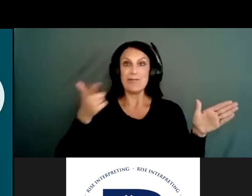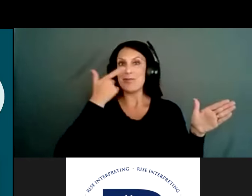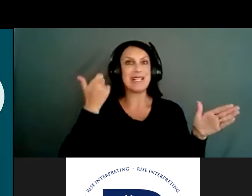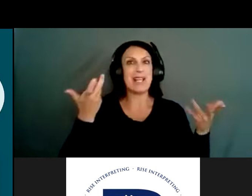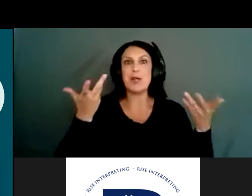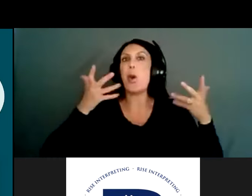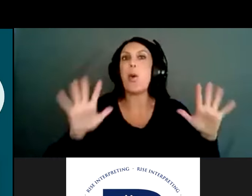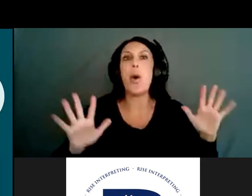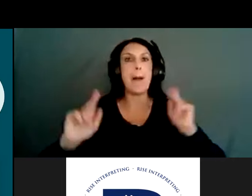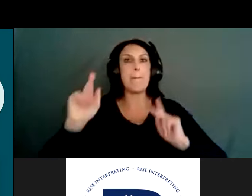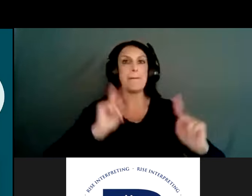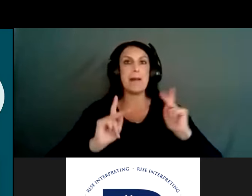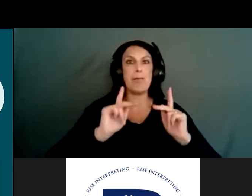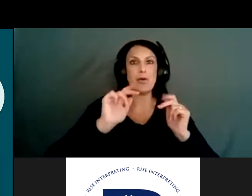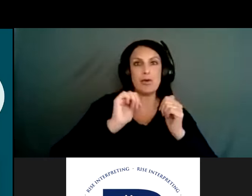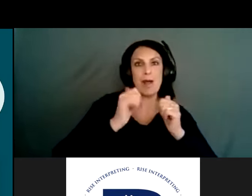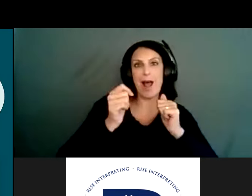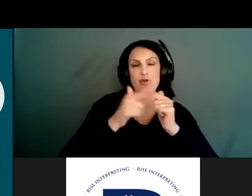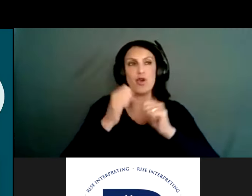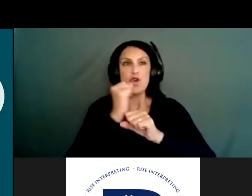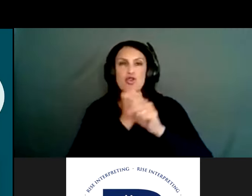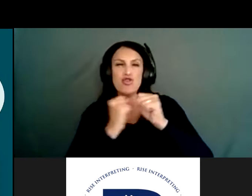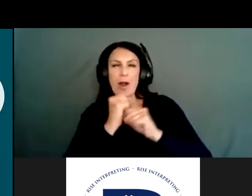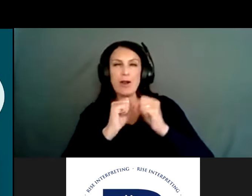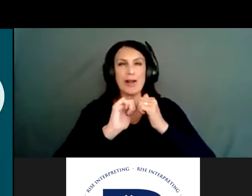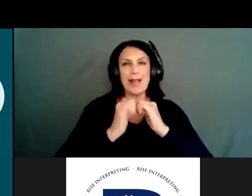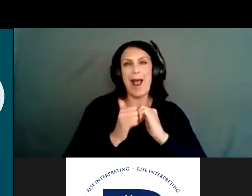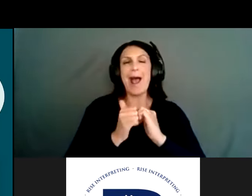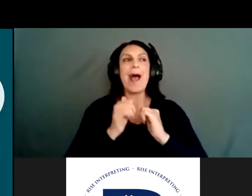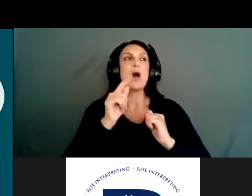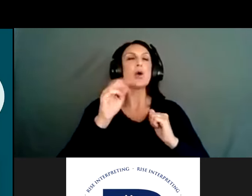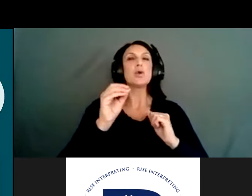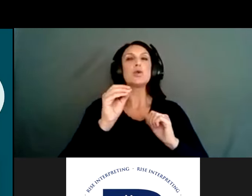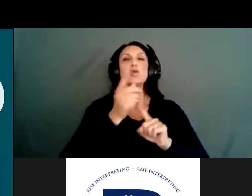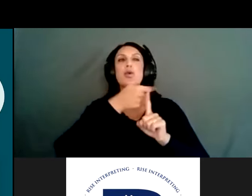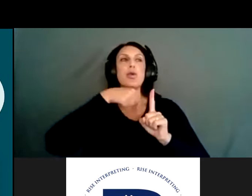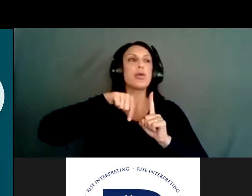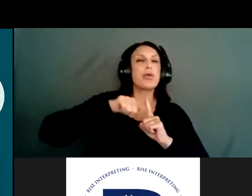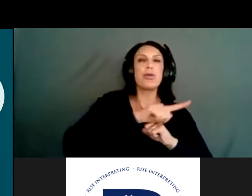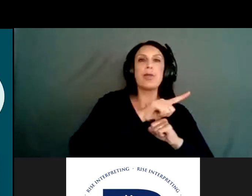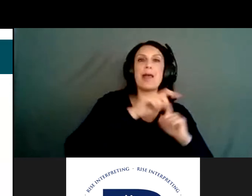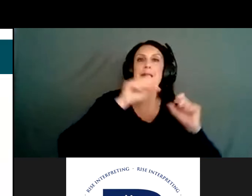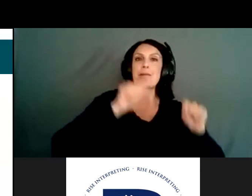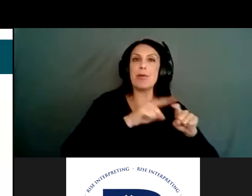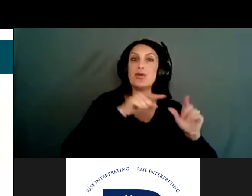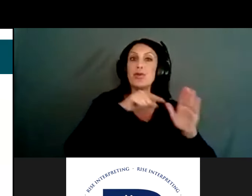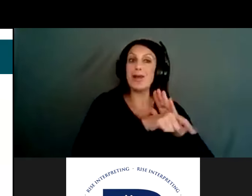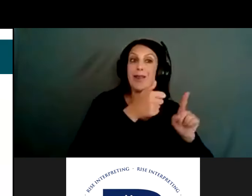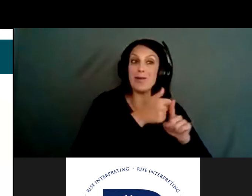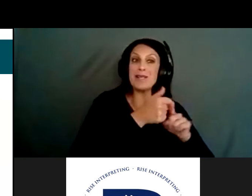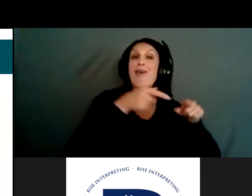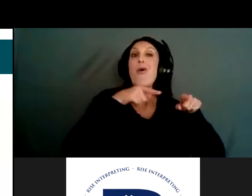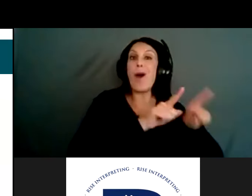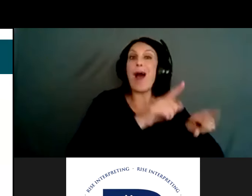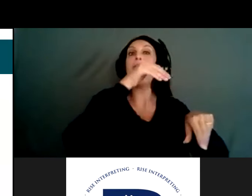strategizing on how to, you know, go around those preventative efforts. But there are some strategies out there to reduce that.